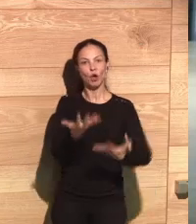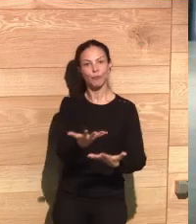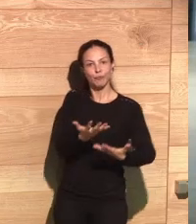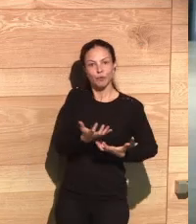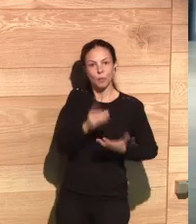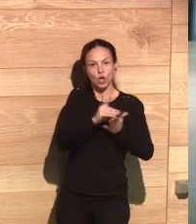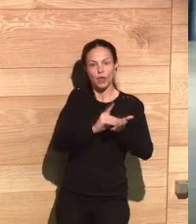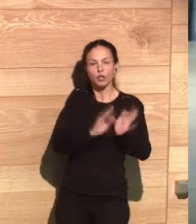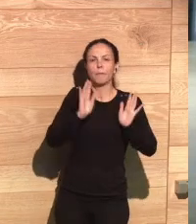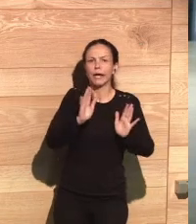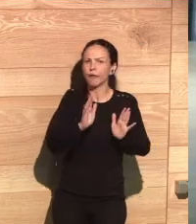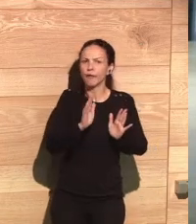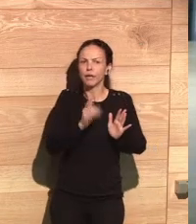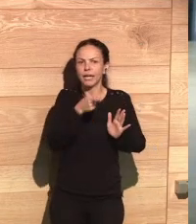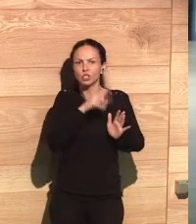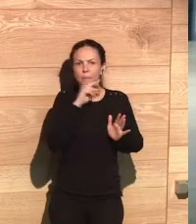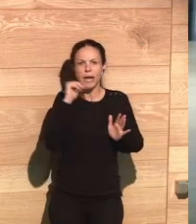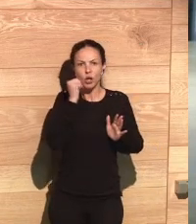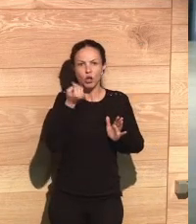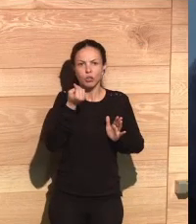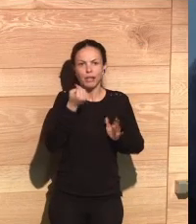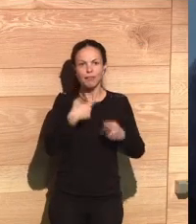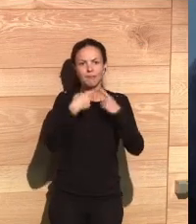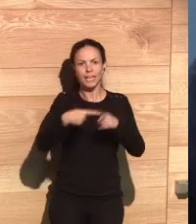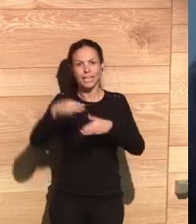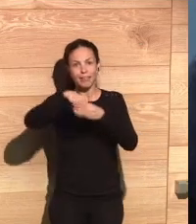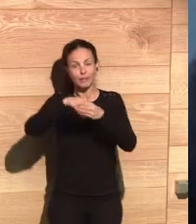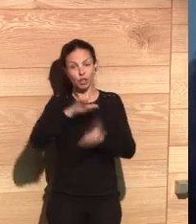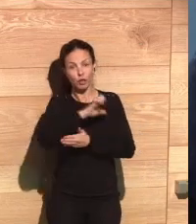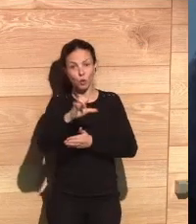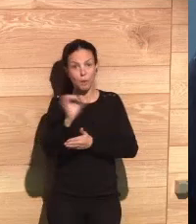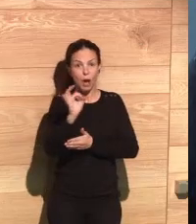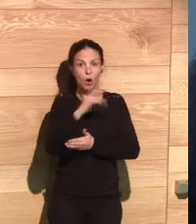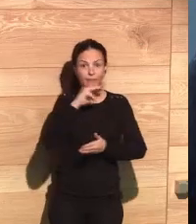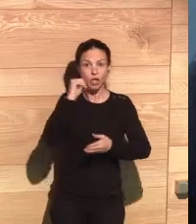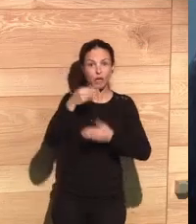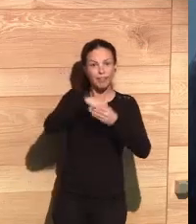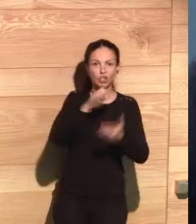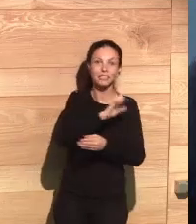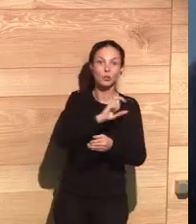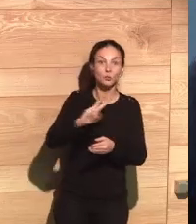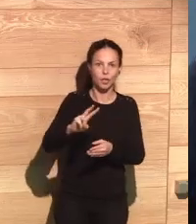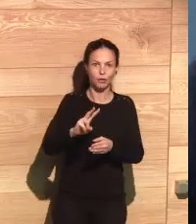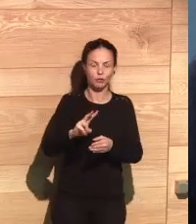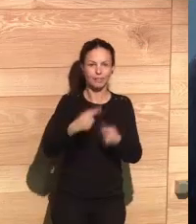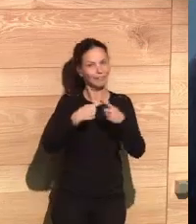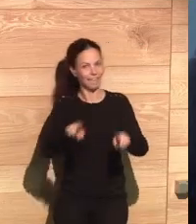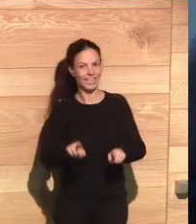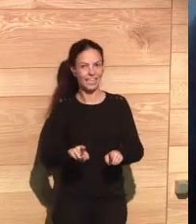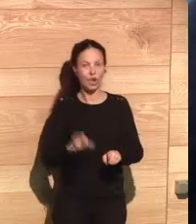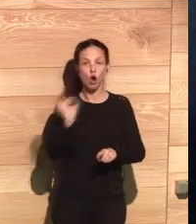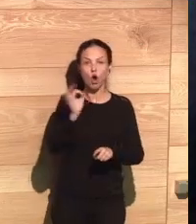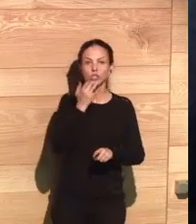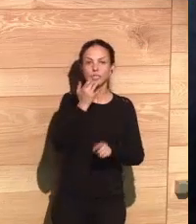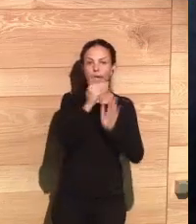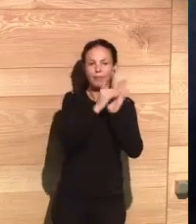should receive value for the data. But he wonders about the price of value, for instance, in Europe or